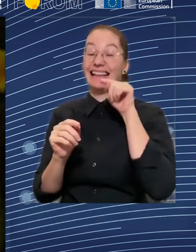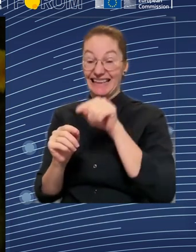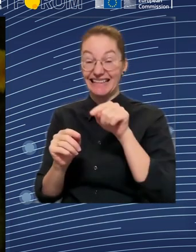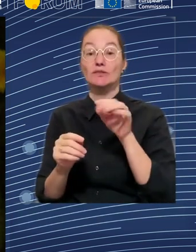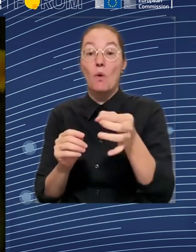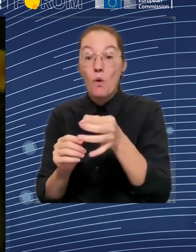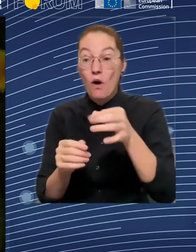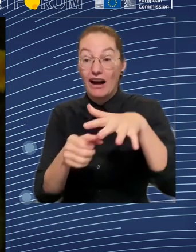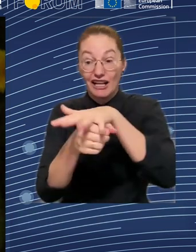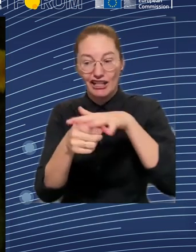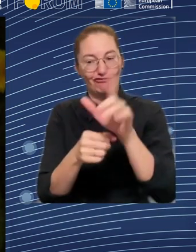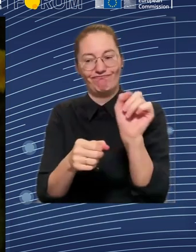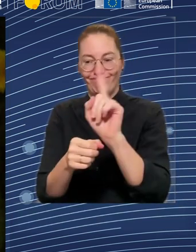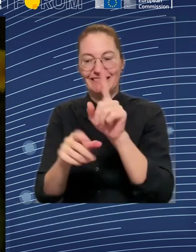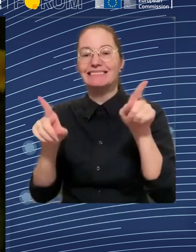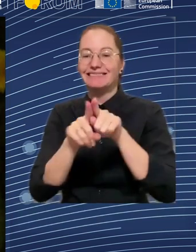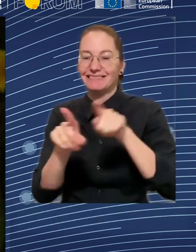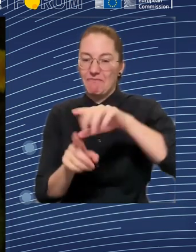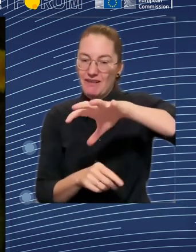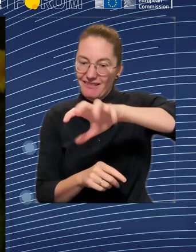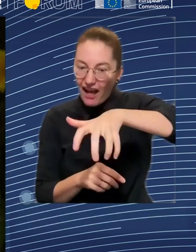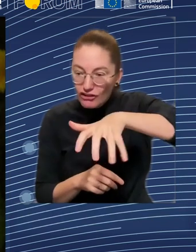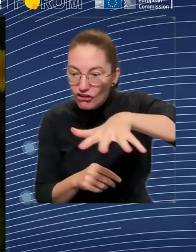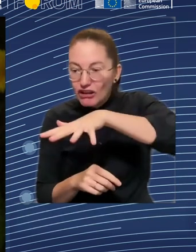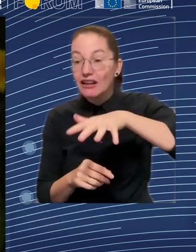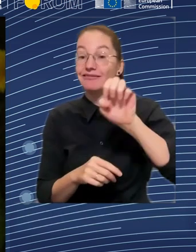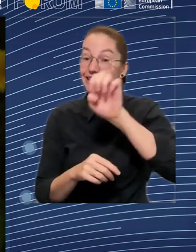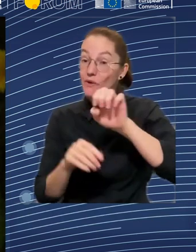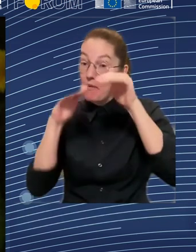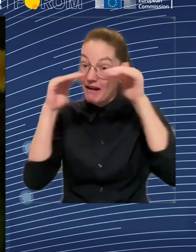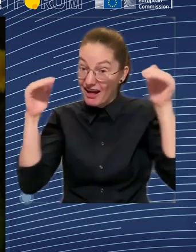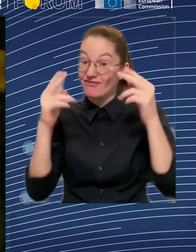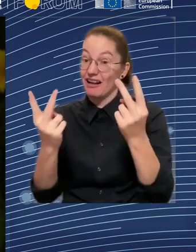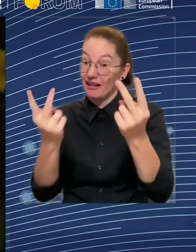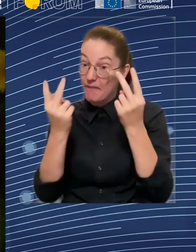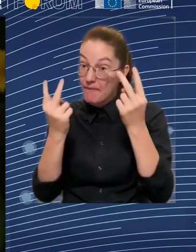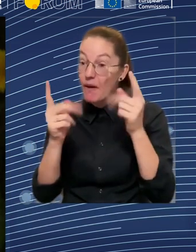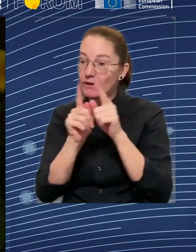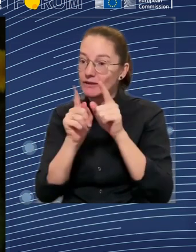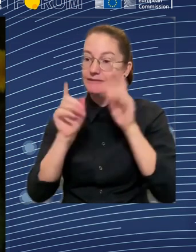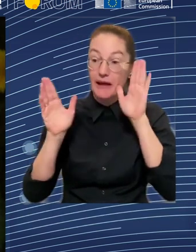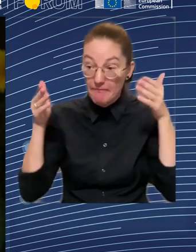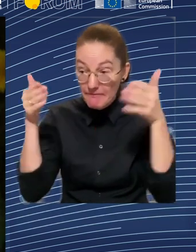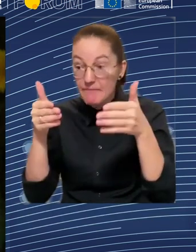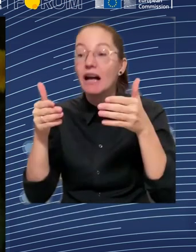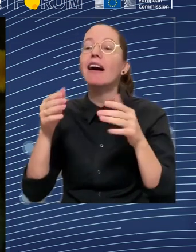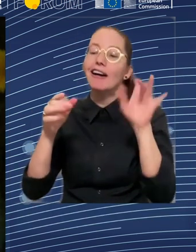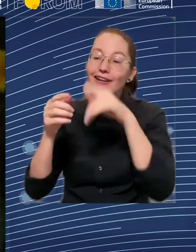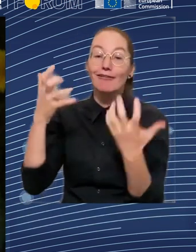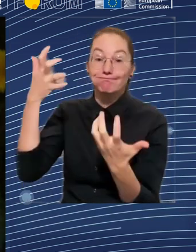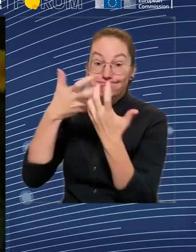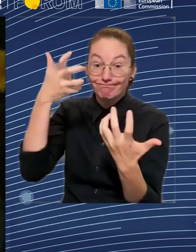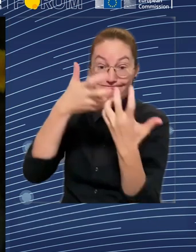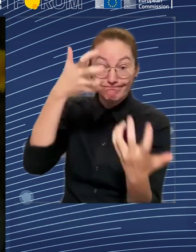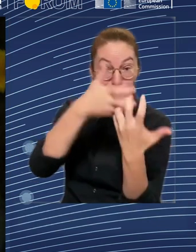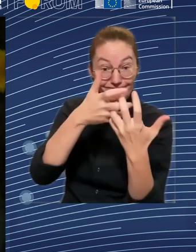also new chances for sustainability. So when we talk about local and regional authorities, and